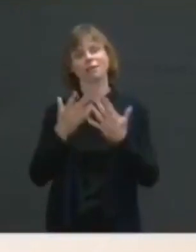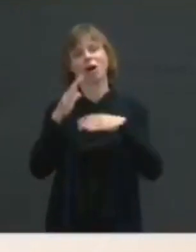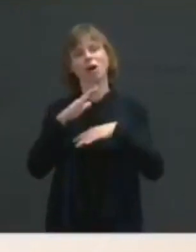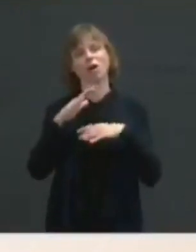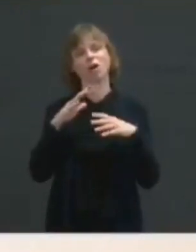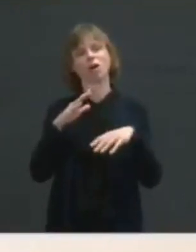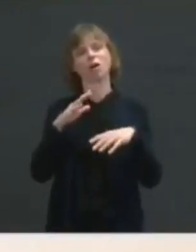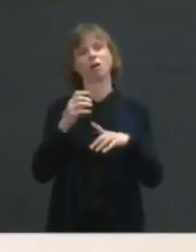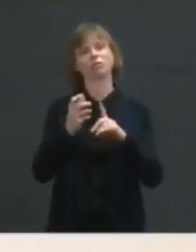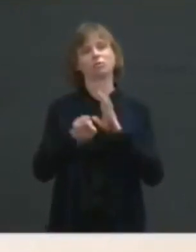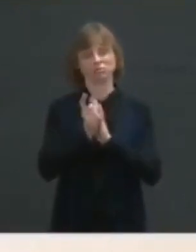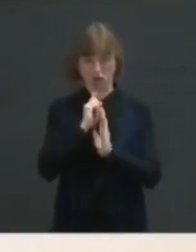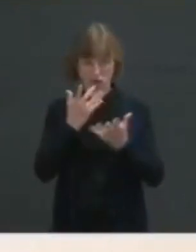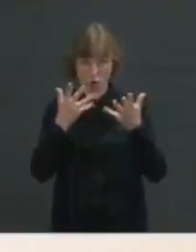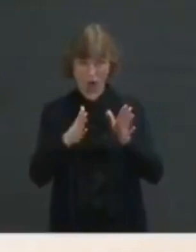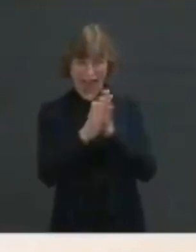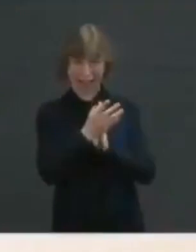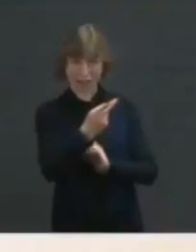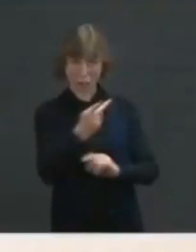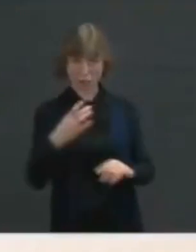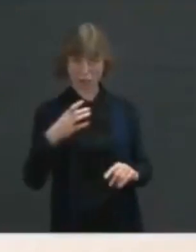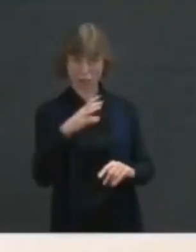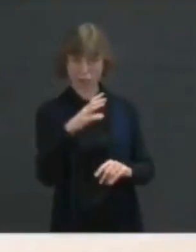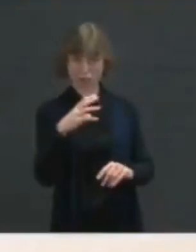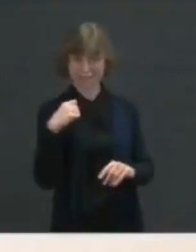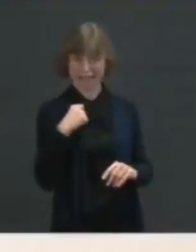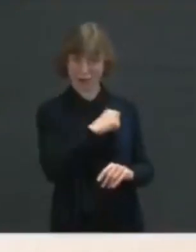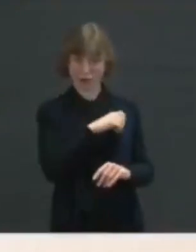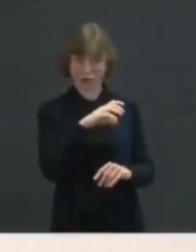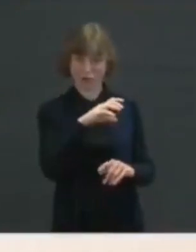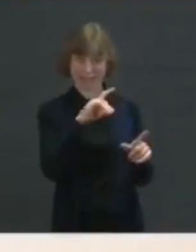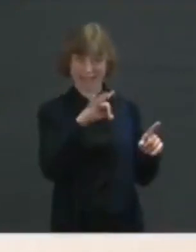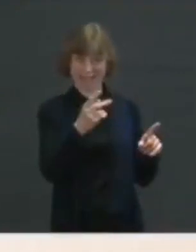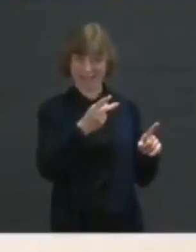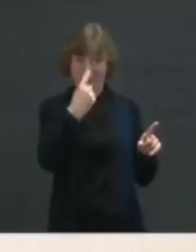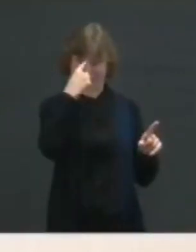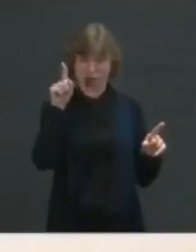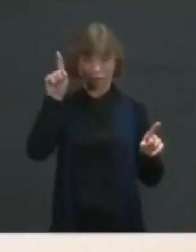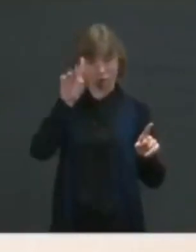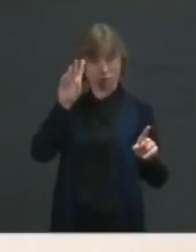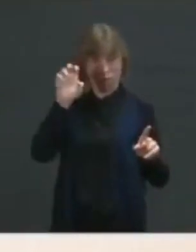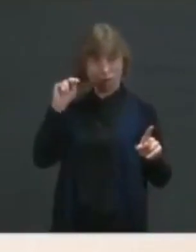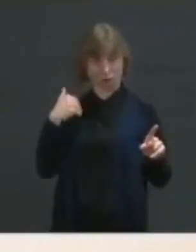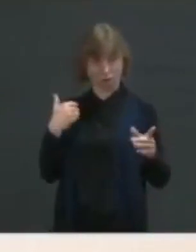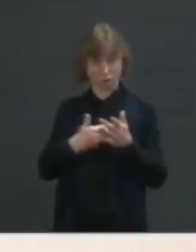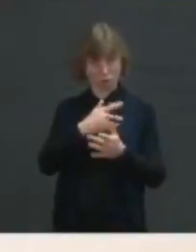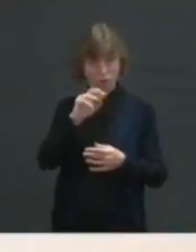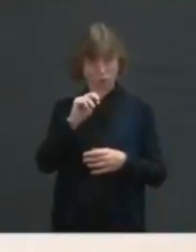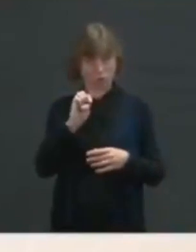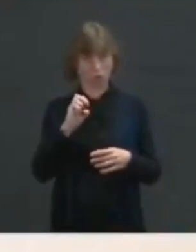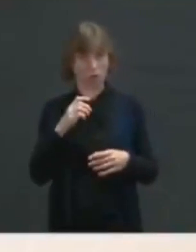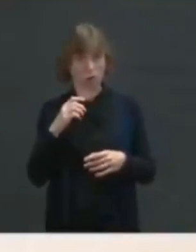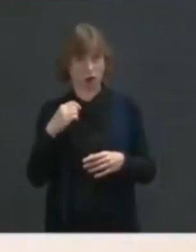Have you asked Senator Manchin and Senator Collins about whether they think President Biden has a new tone? Well, I mean, I think Senator